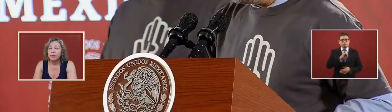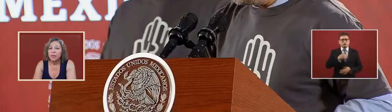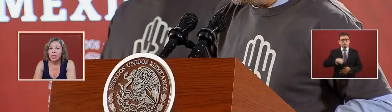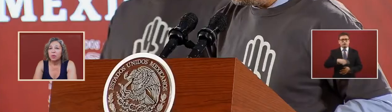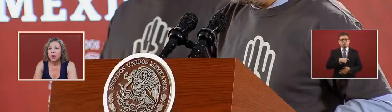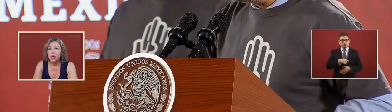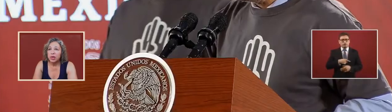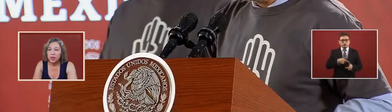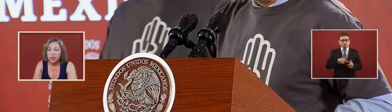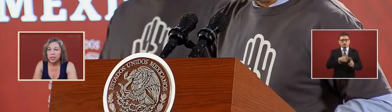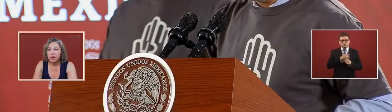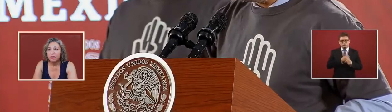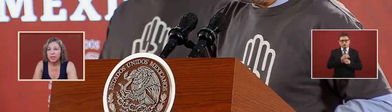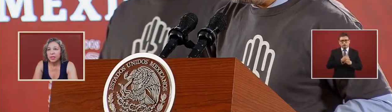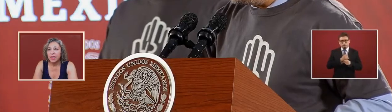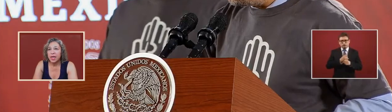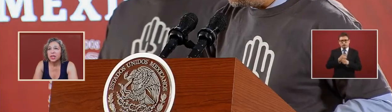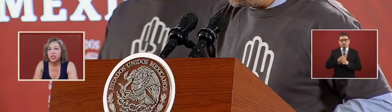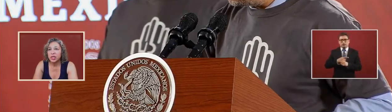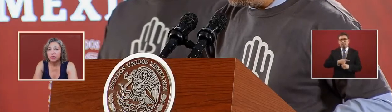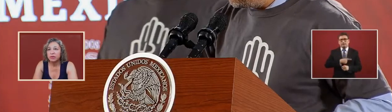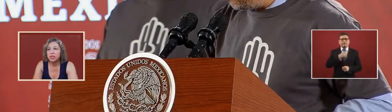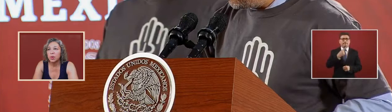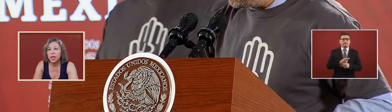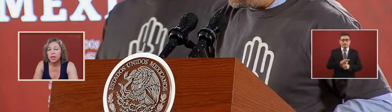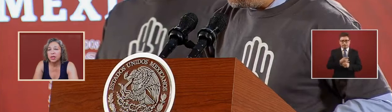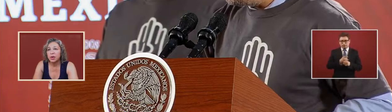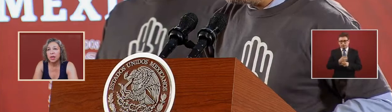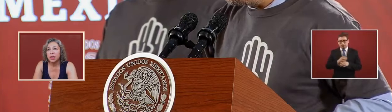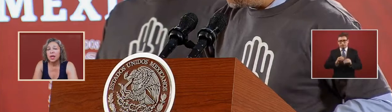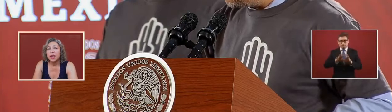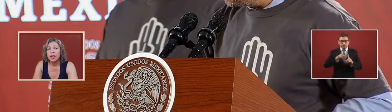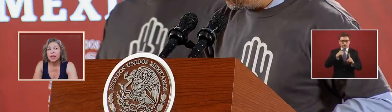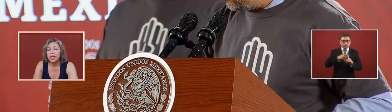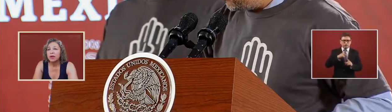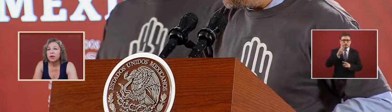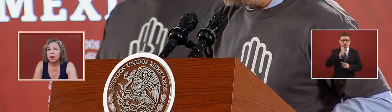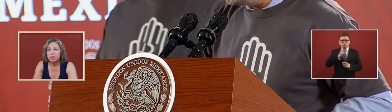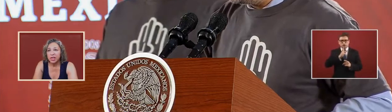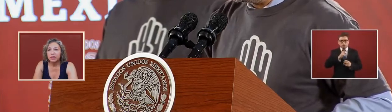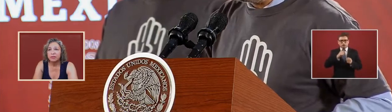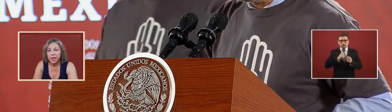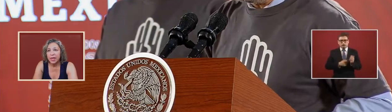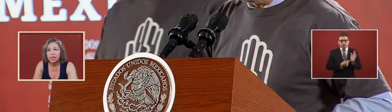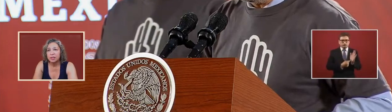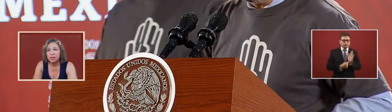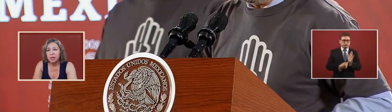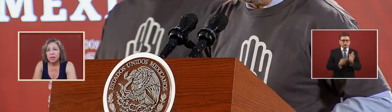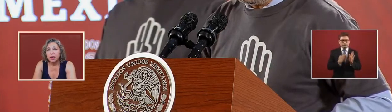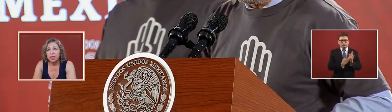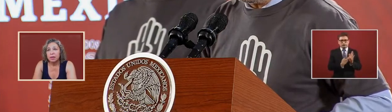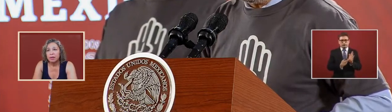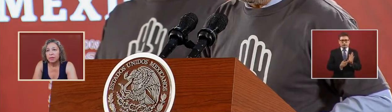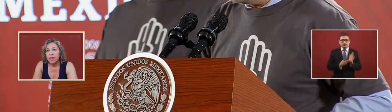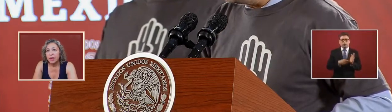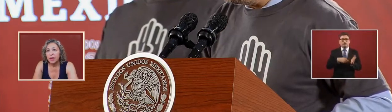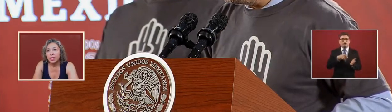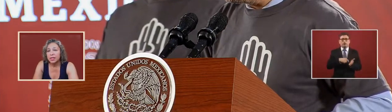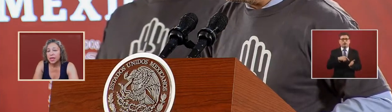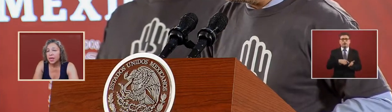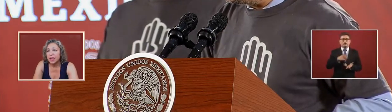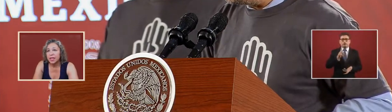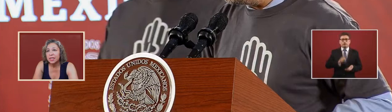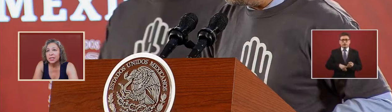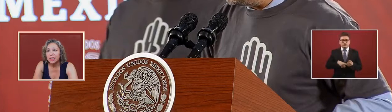located what we are doing is an investigation first we got to do a clear objective case that